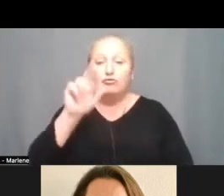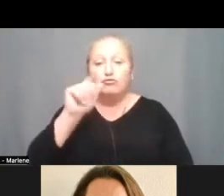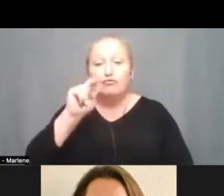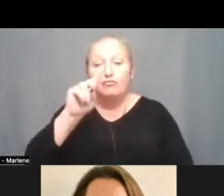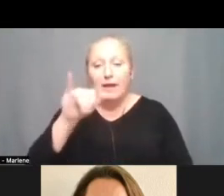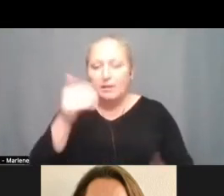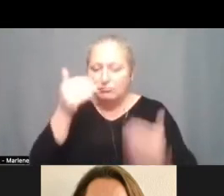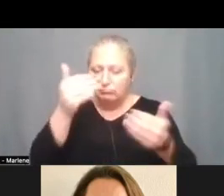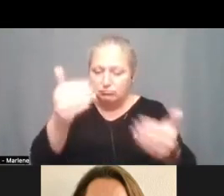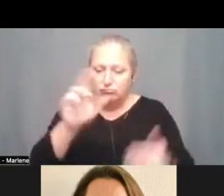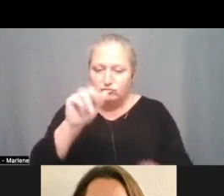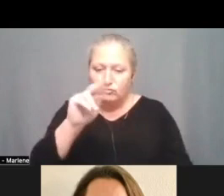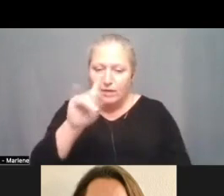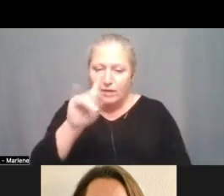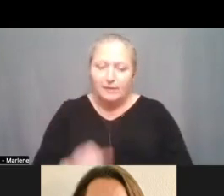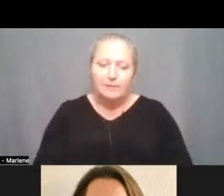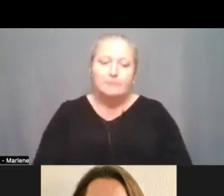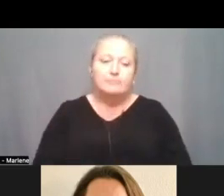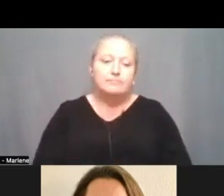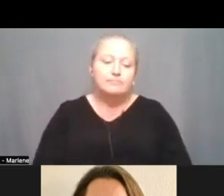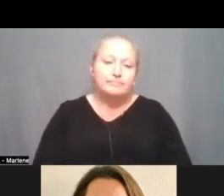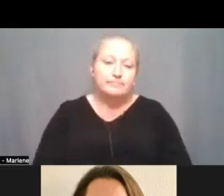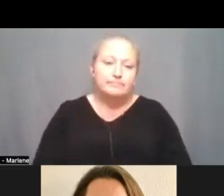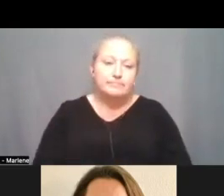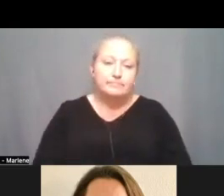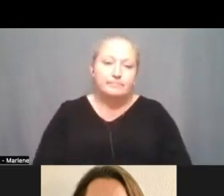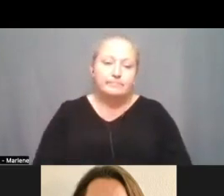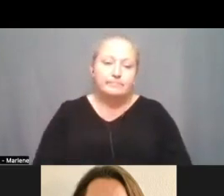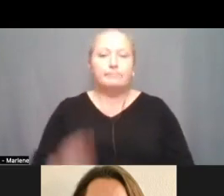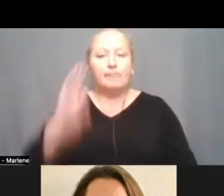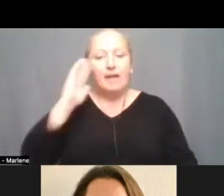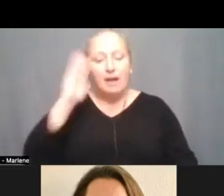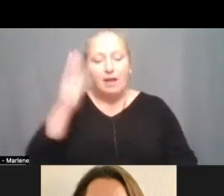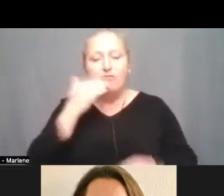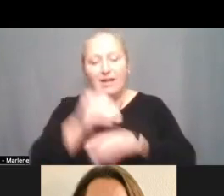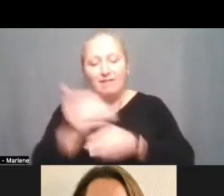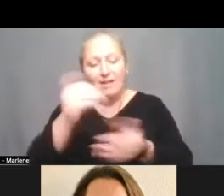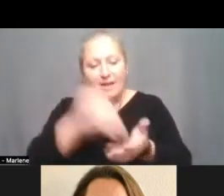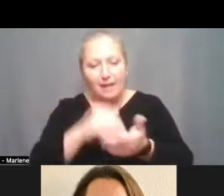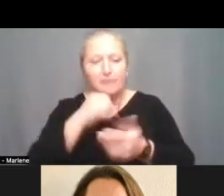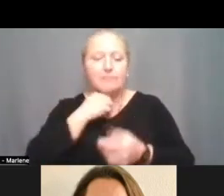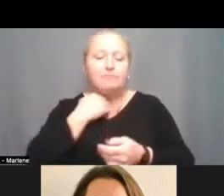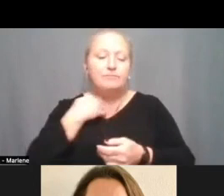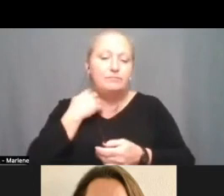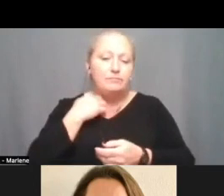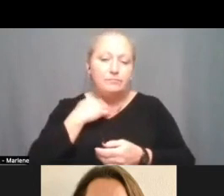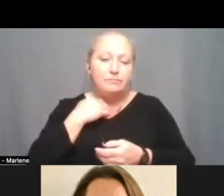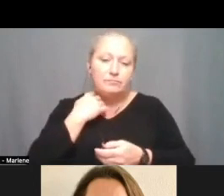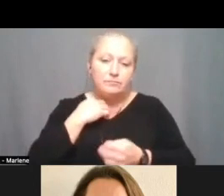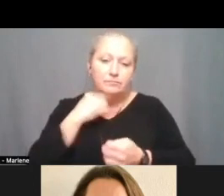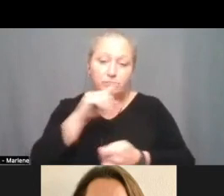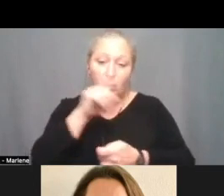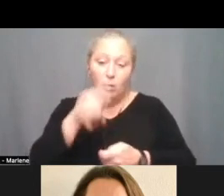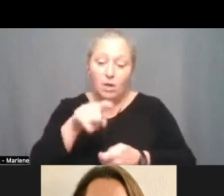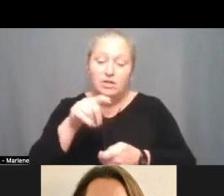hi good evening again um the question question is